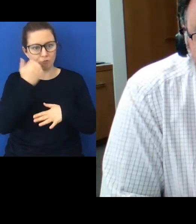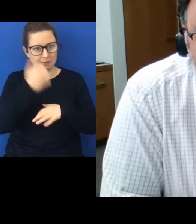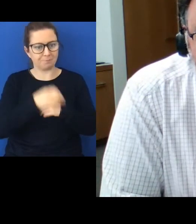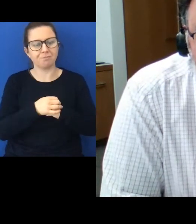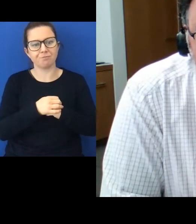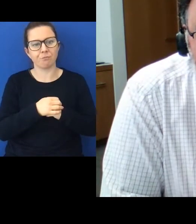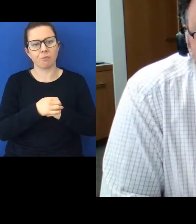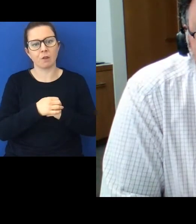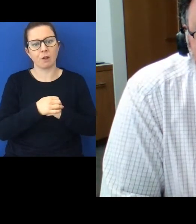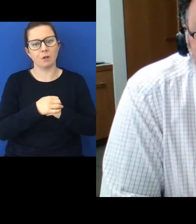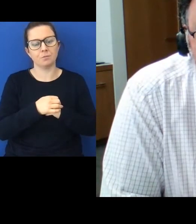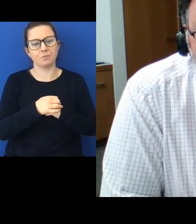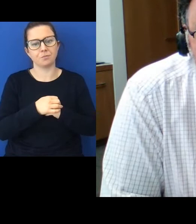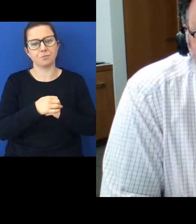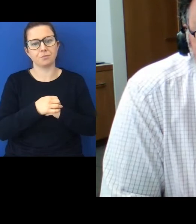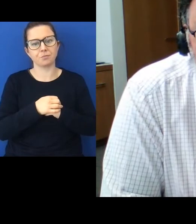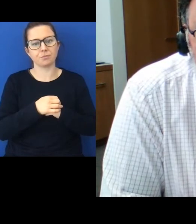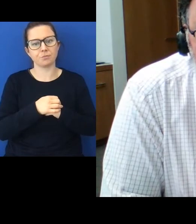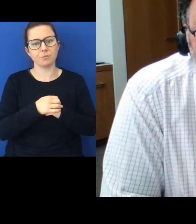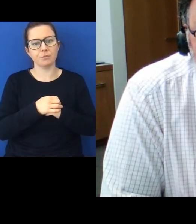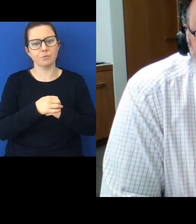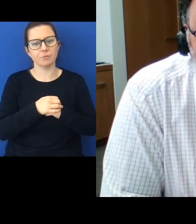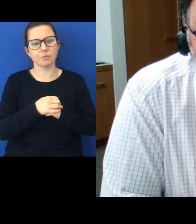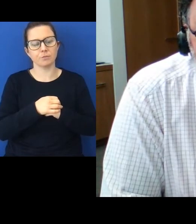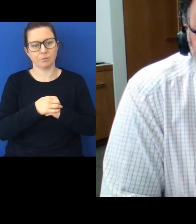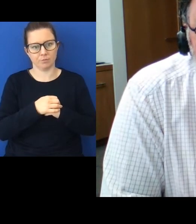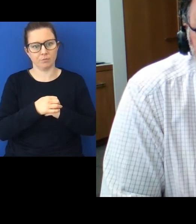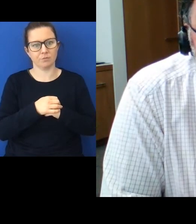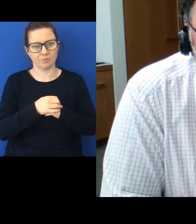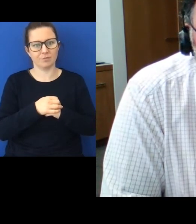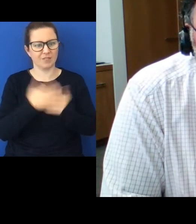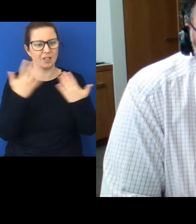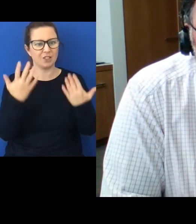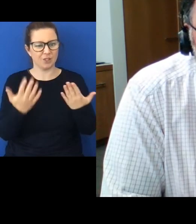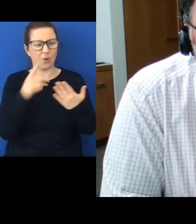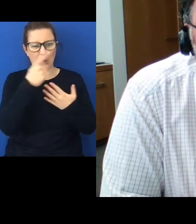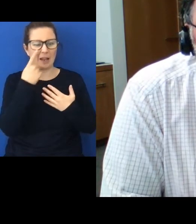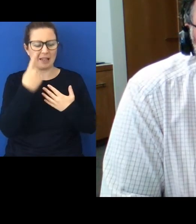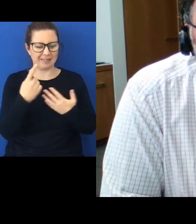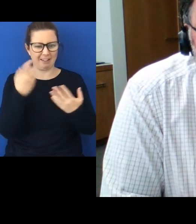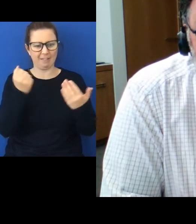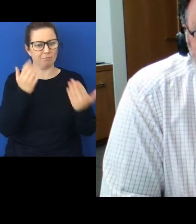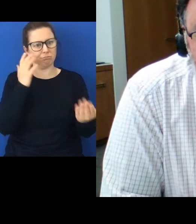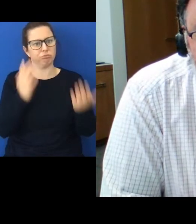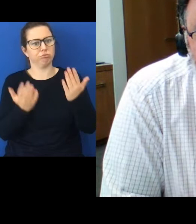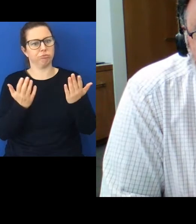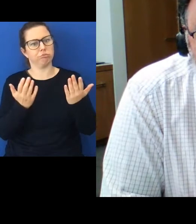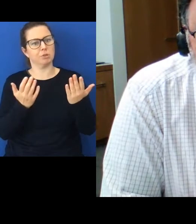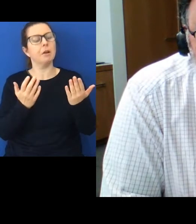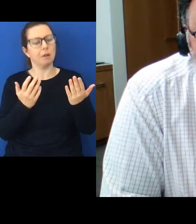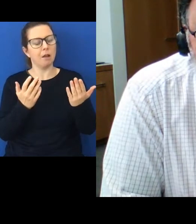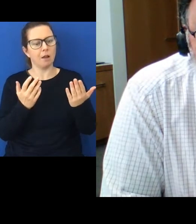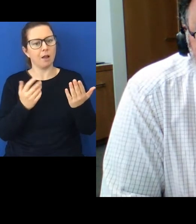So, that's going to be, I think, that story starkly different to the